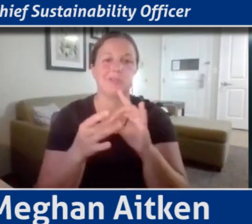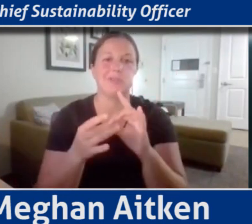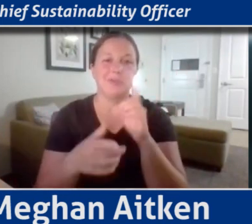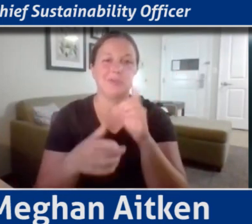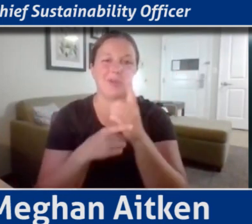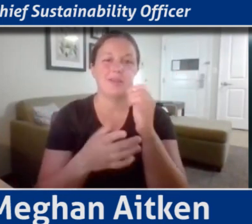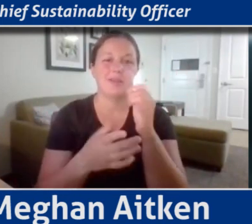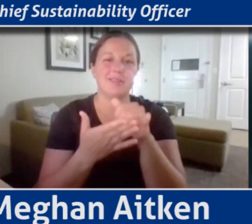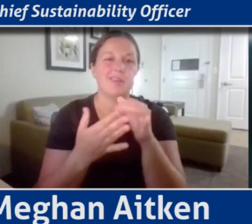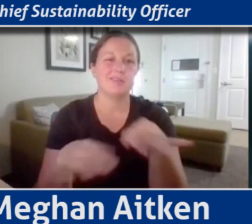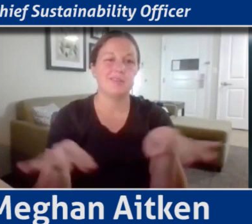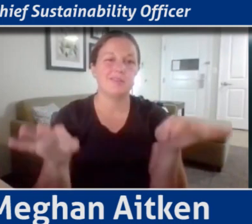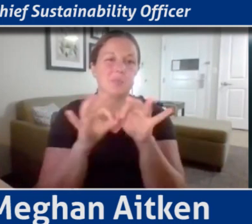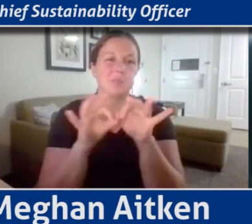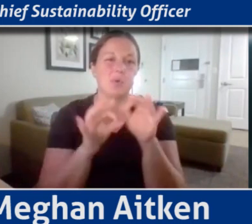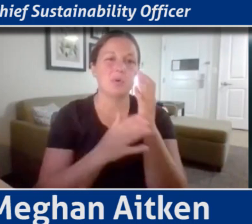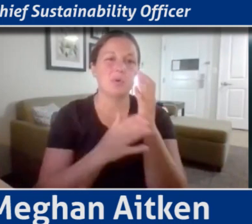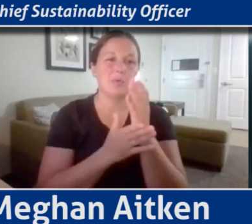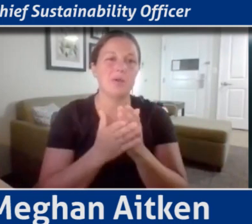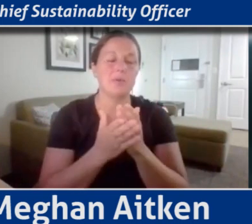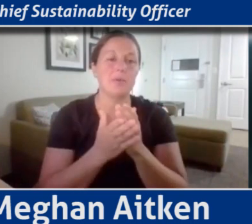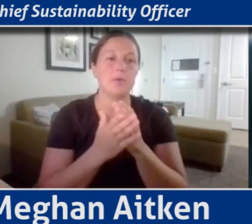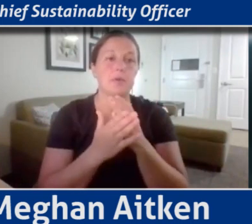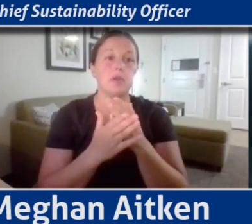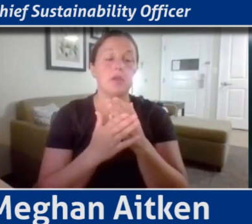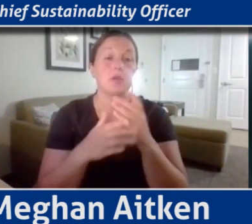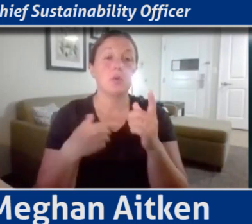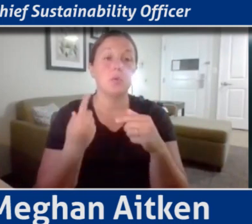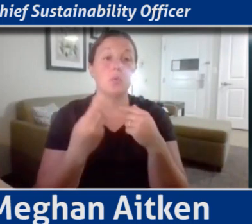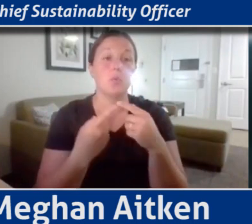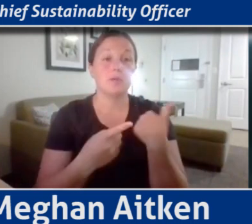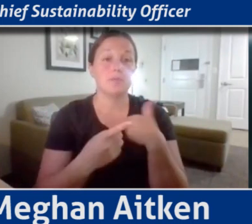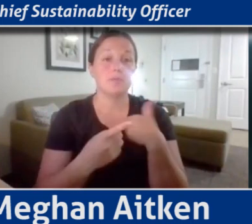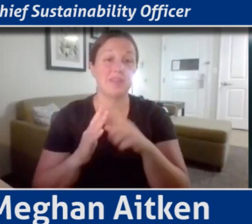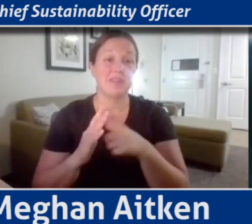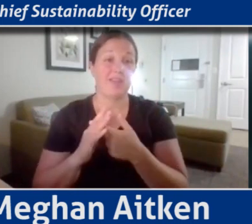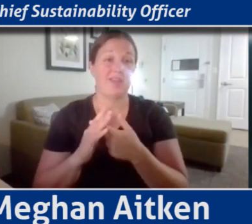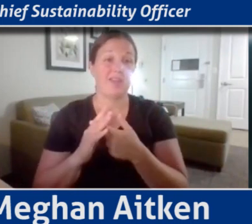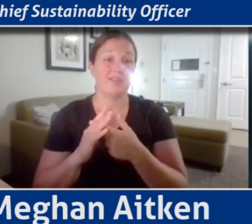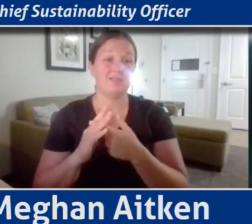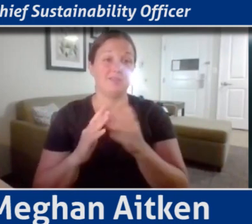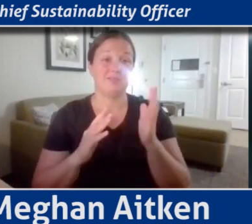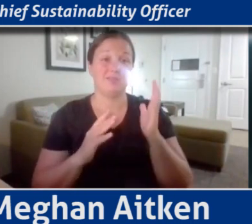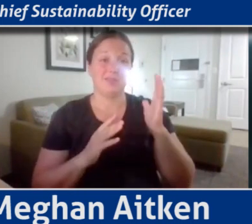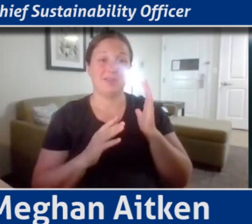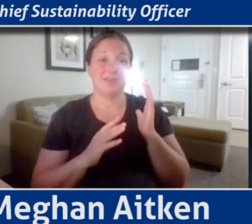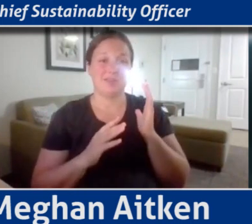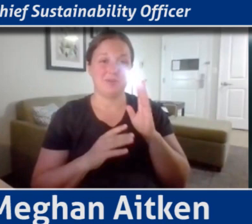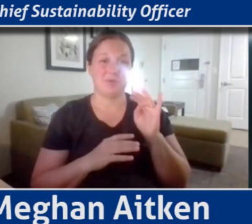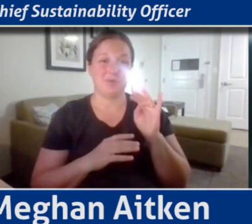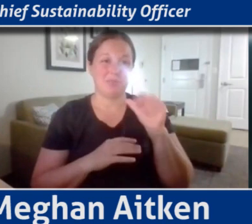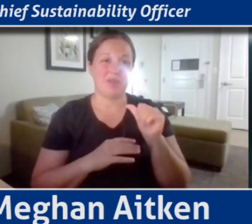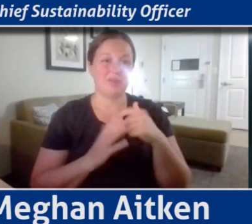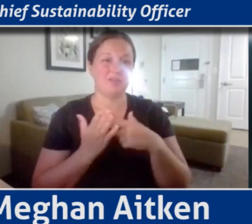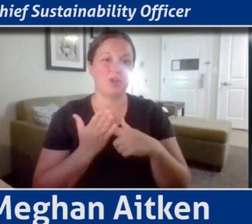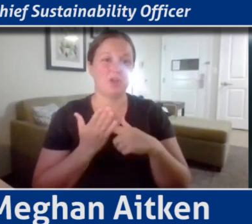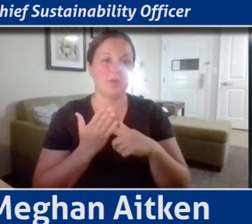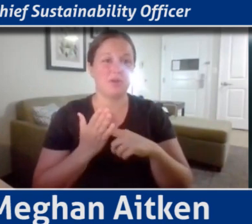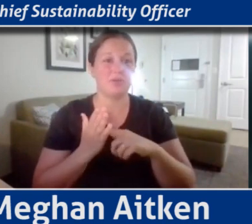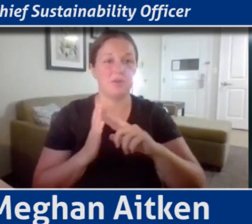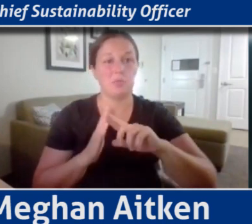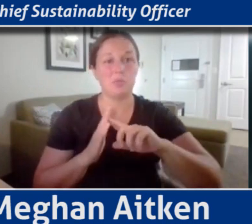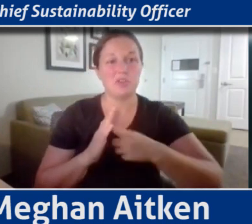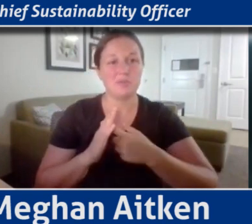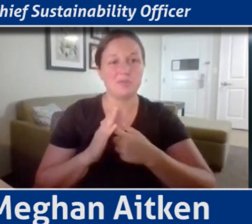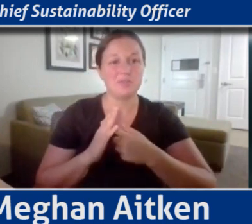you as we began or not really, you know, in the early ages of kind of our work, Rebecca talked about the preliminary resilience assessment. One